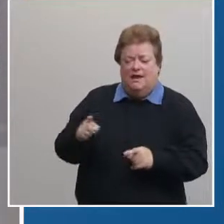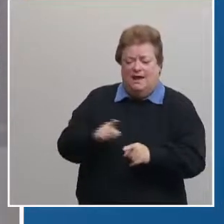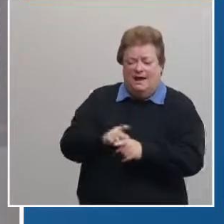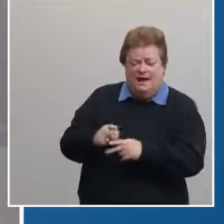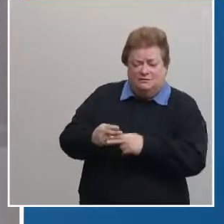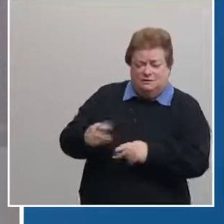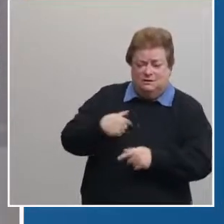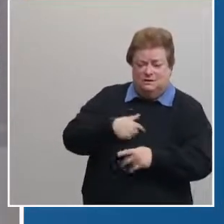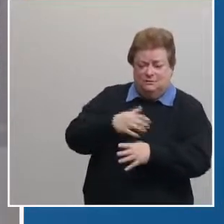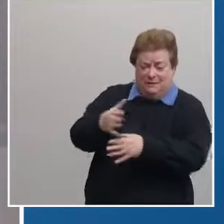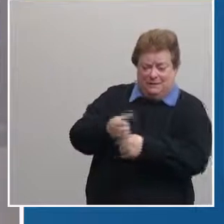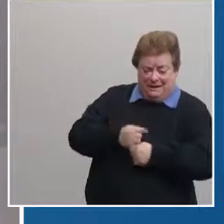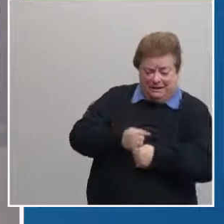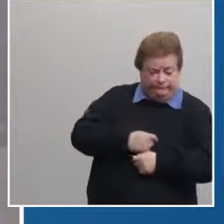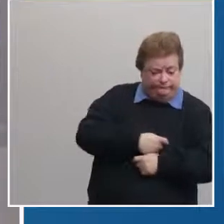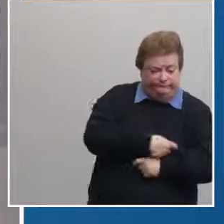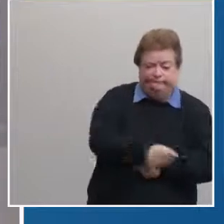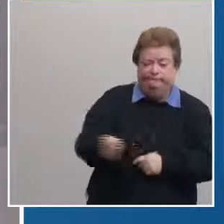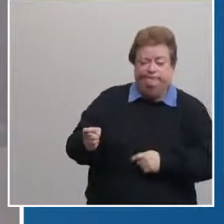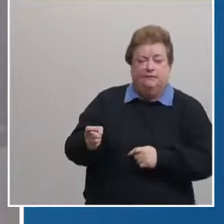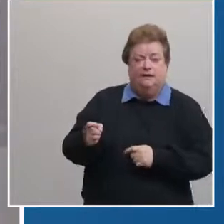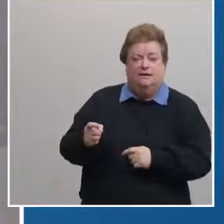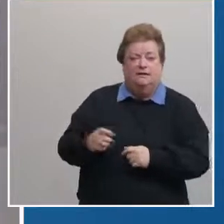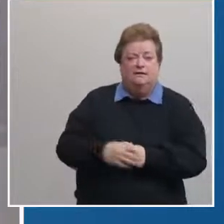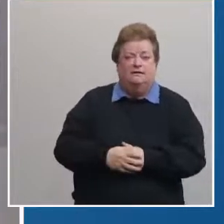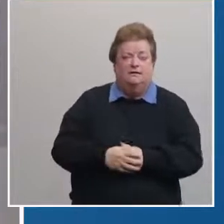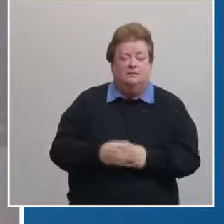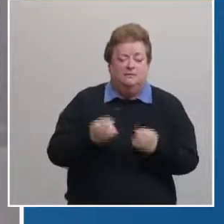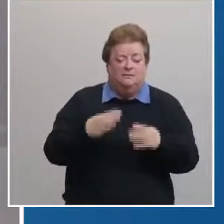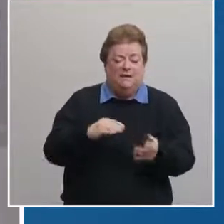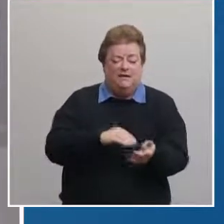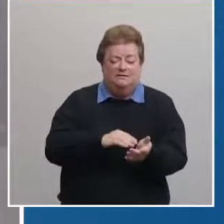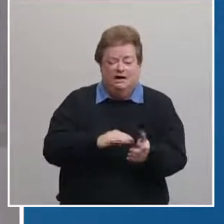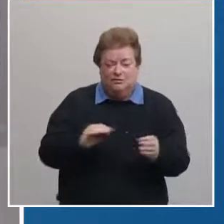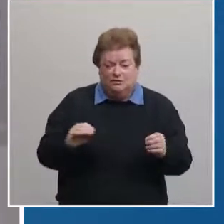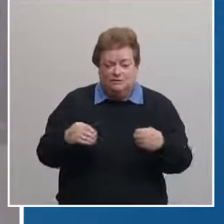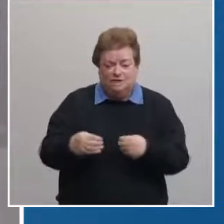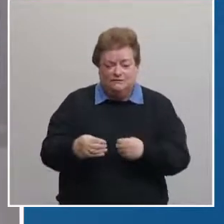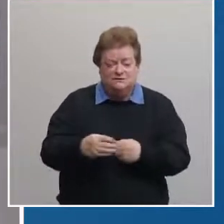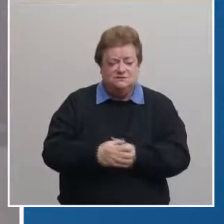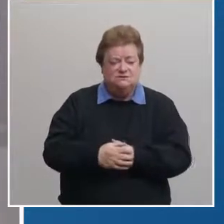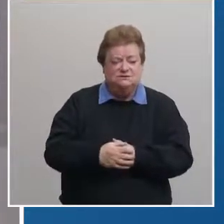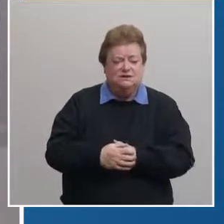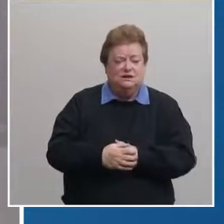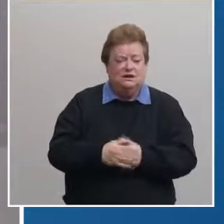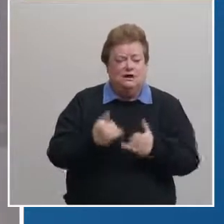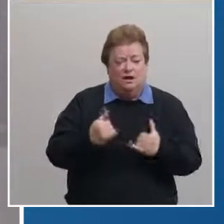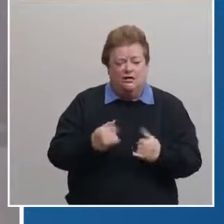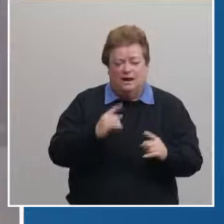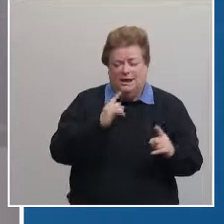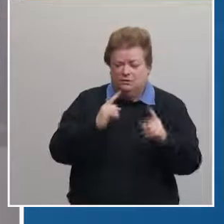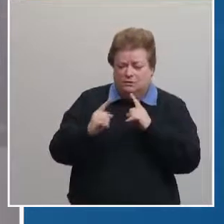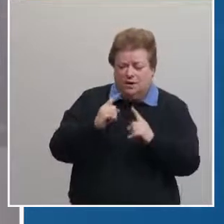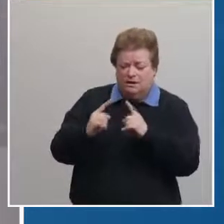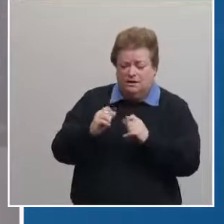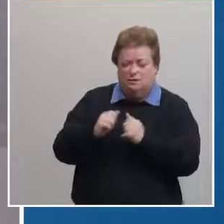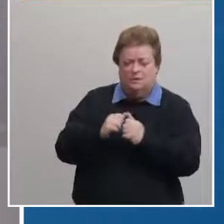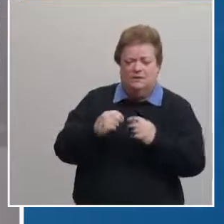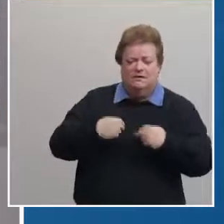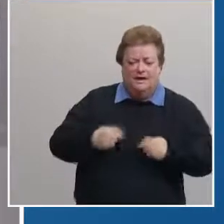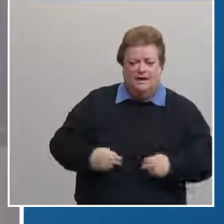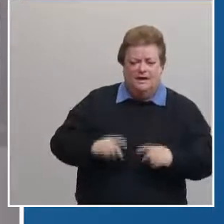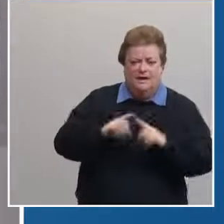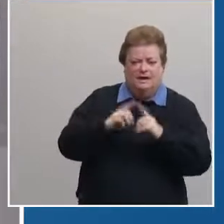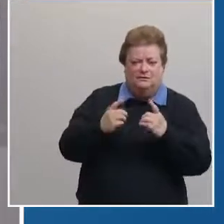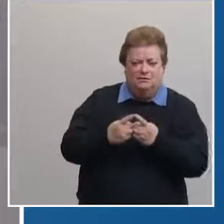us many physician offices are also in conversations with the health department